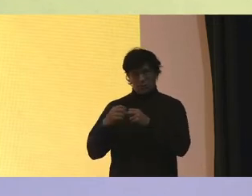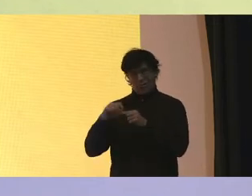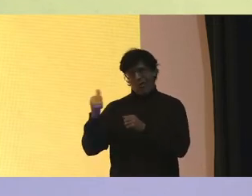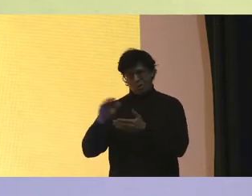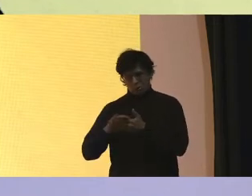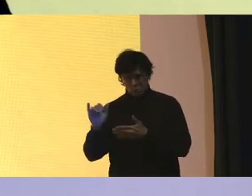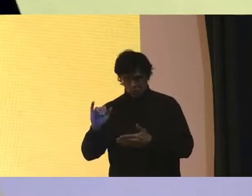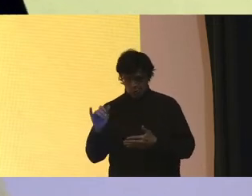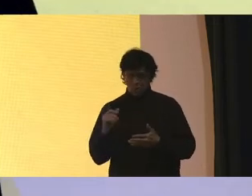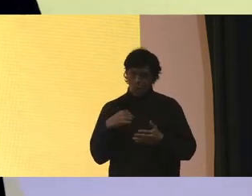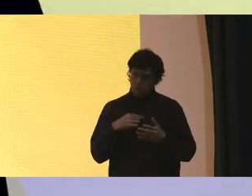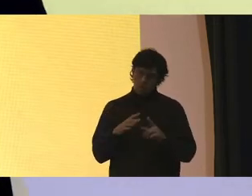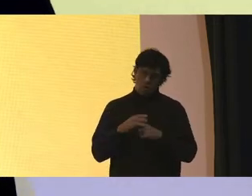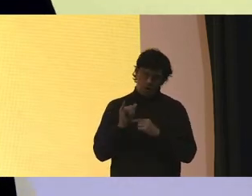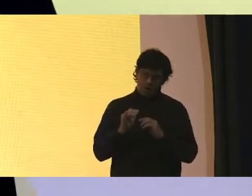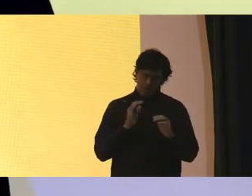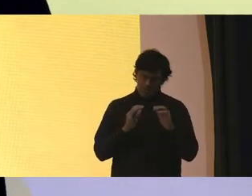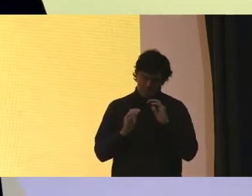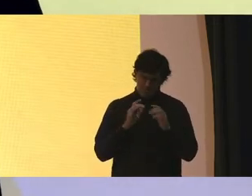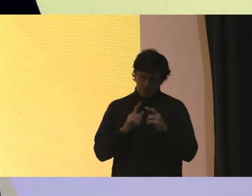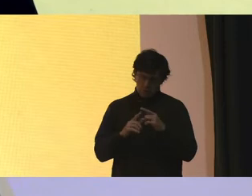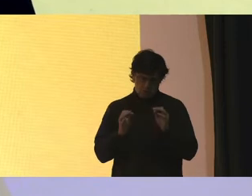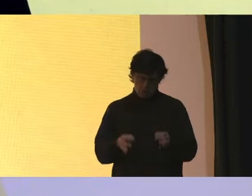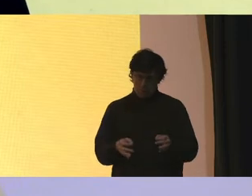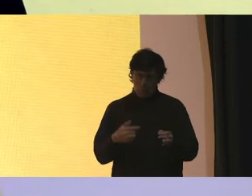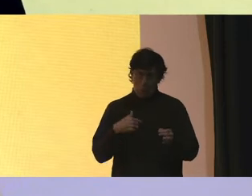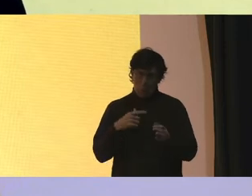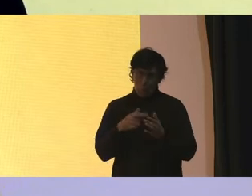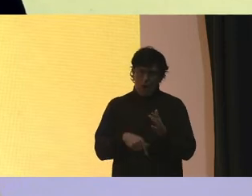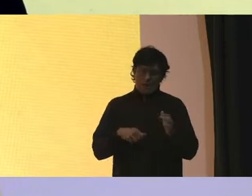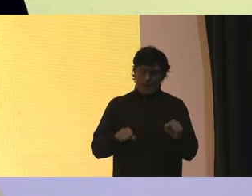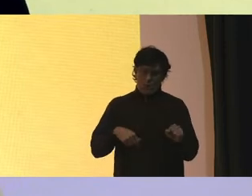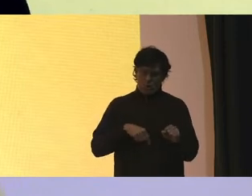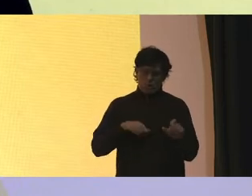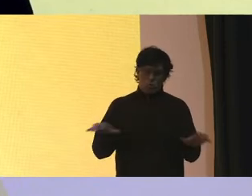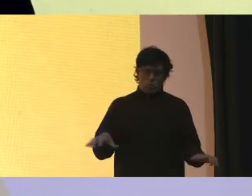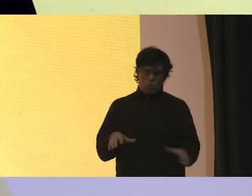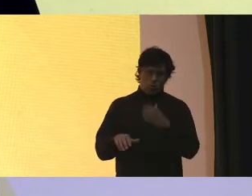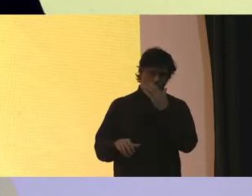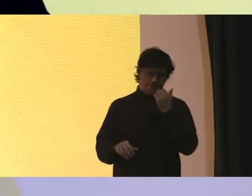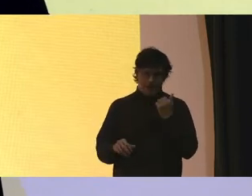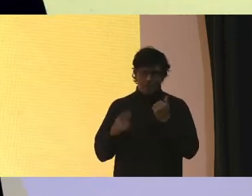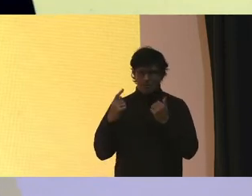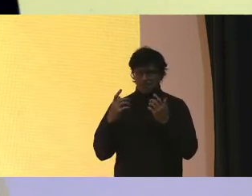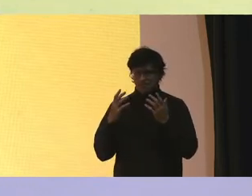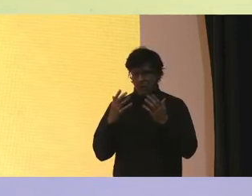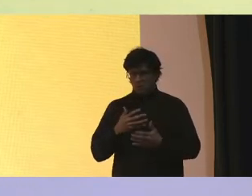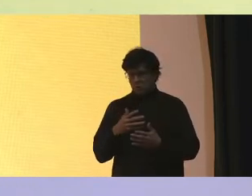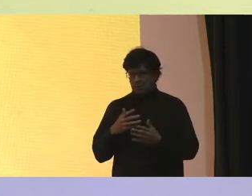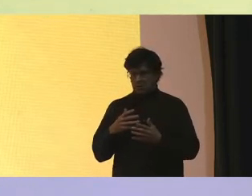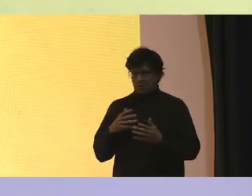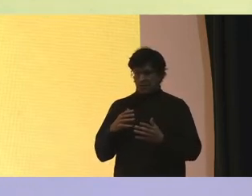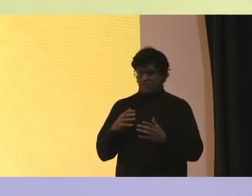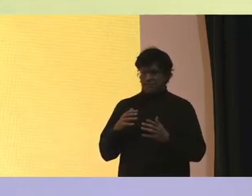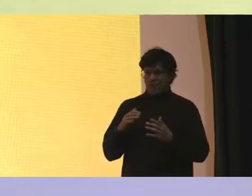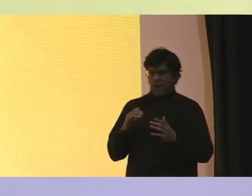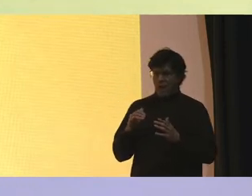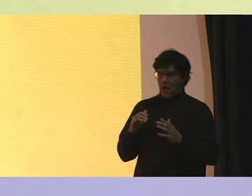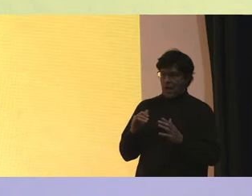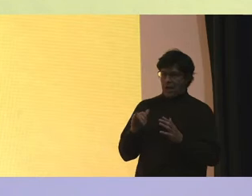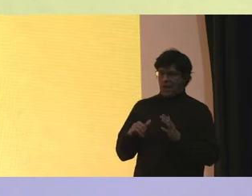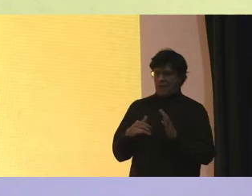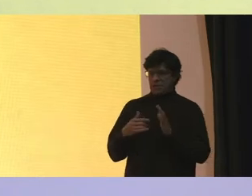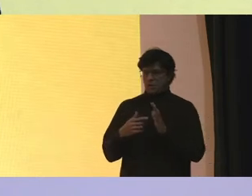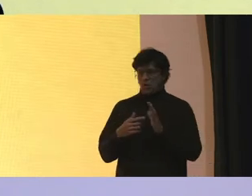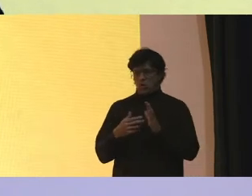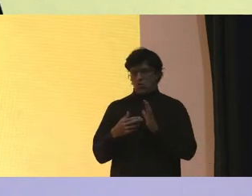we're starting that conversation to determine what we can do better Because, unfortunately, it's a reflection You know,